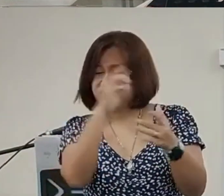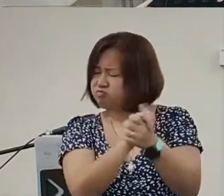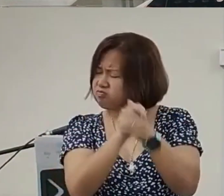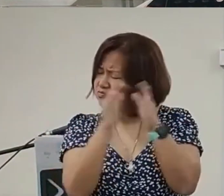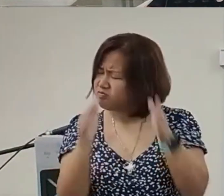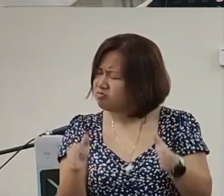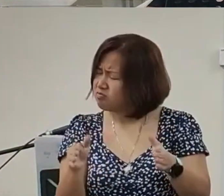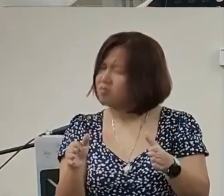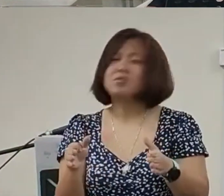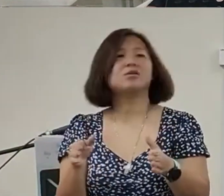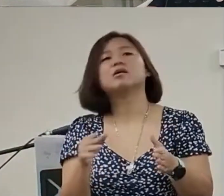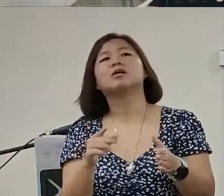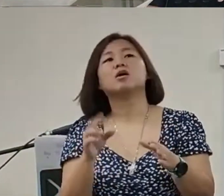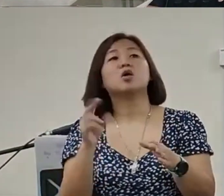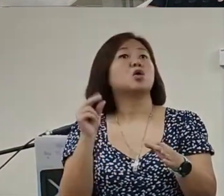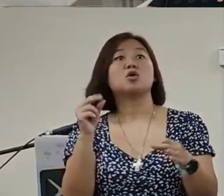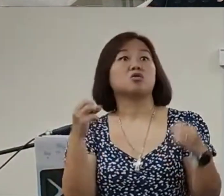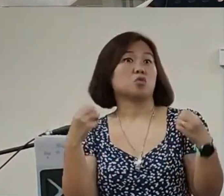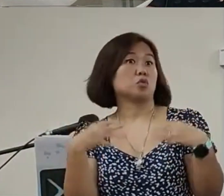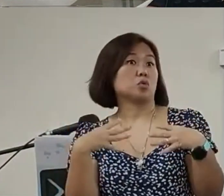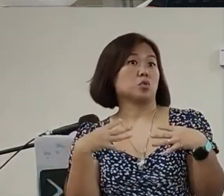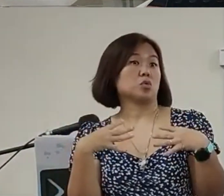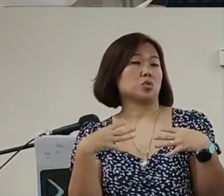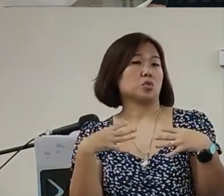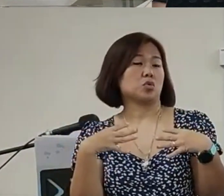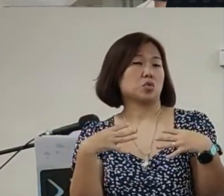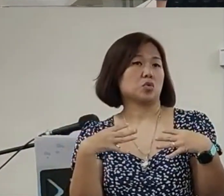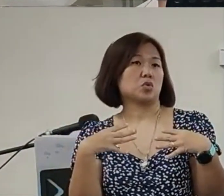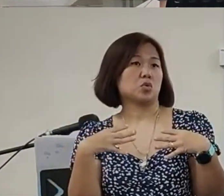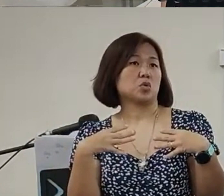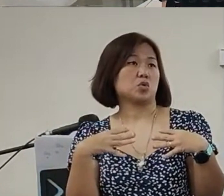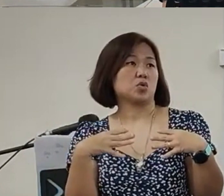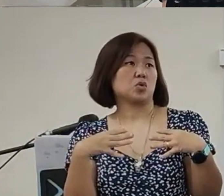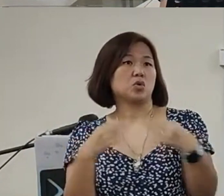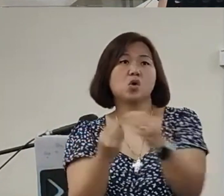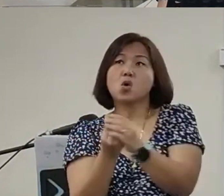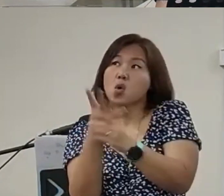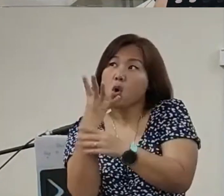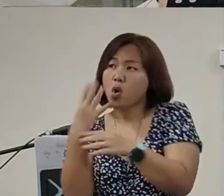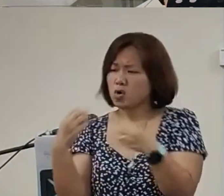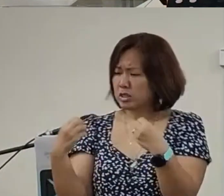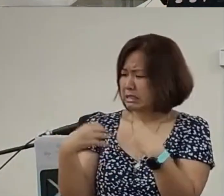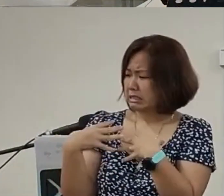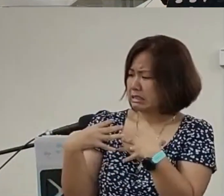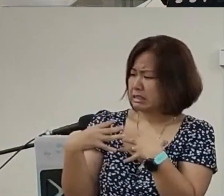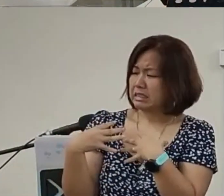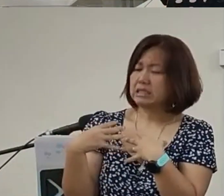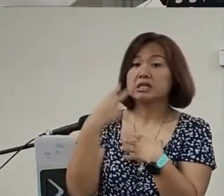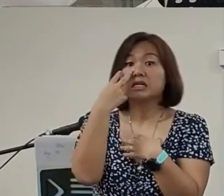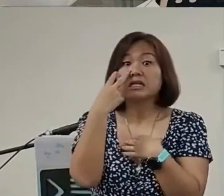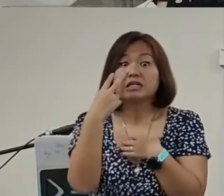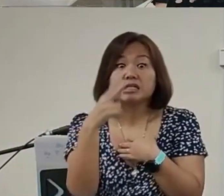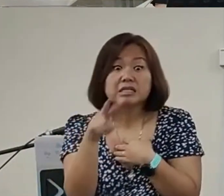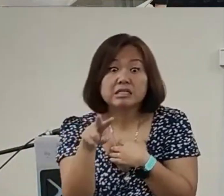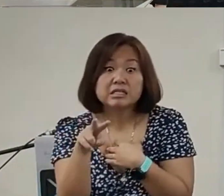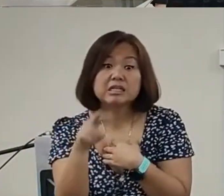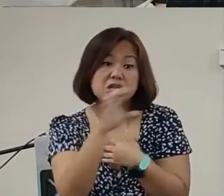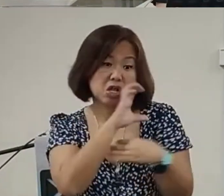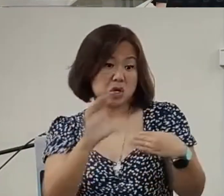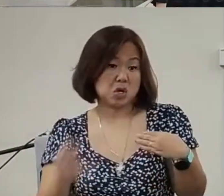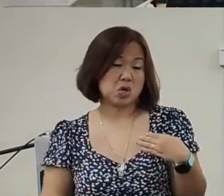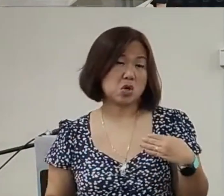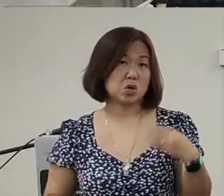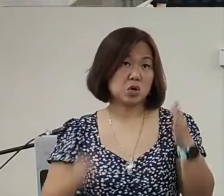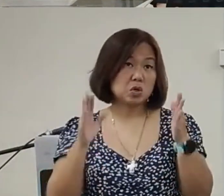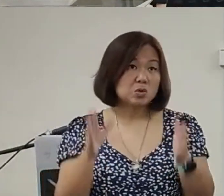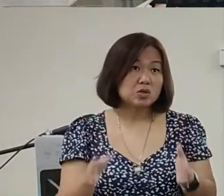are fearlesswoahand they will beginto grow in thiskindthis fearin their heartswhat is that